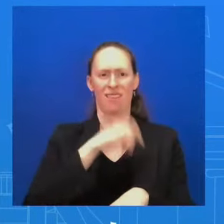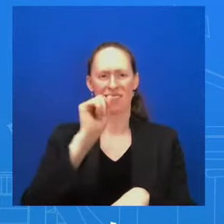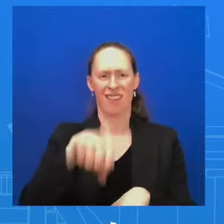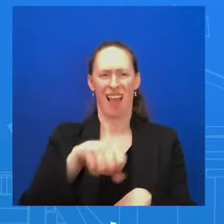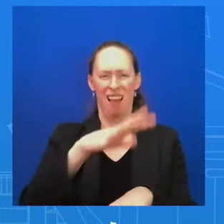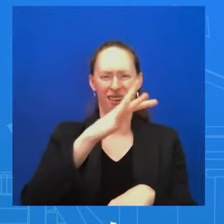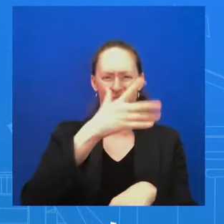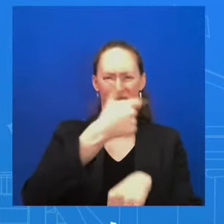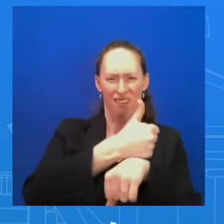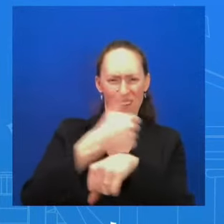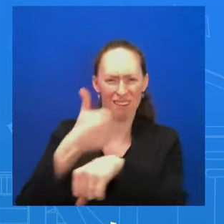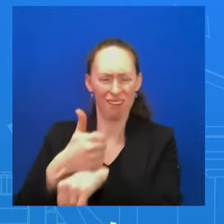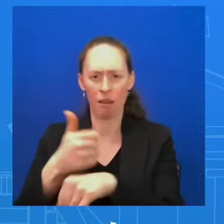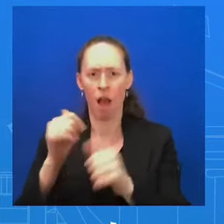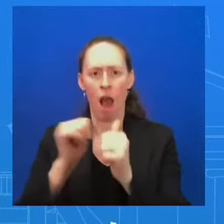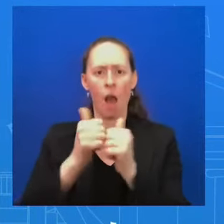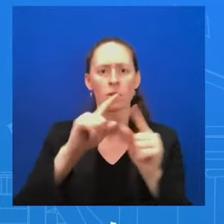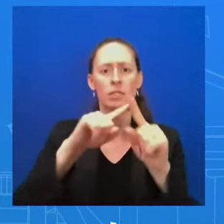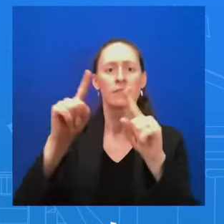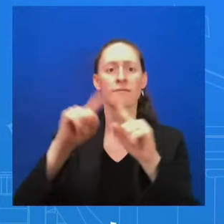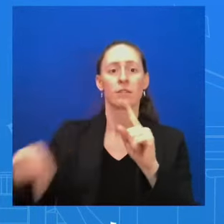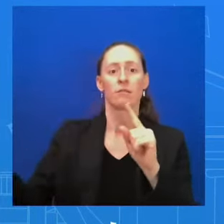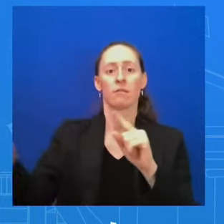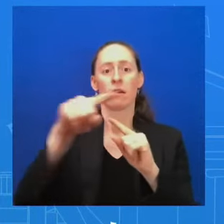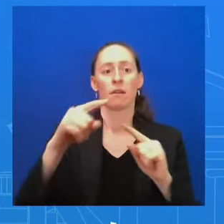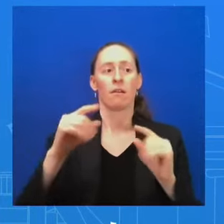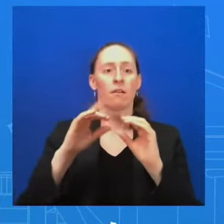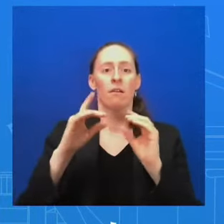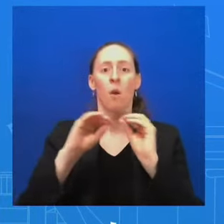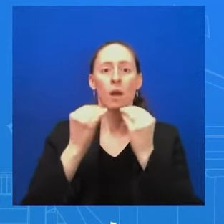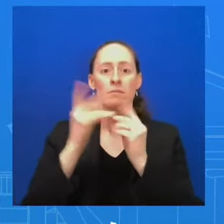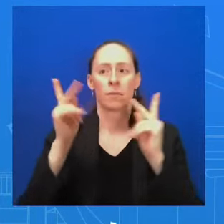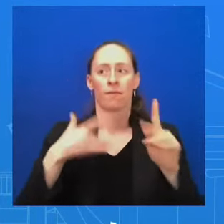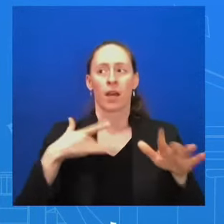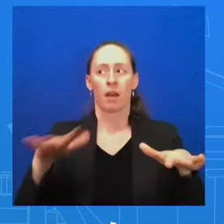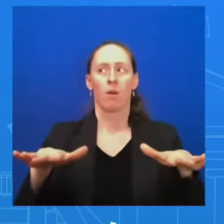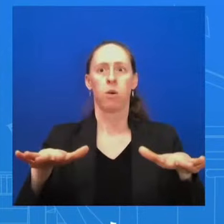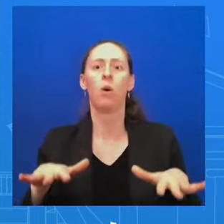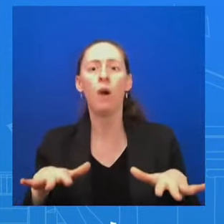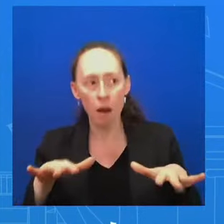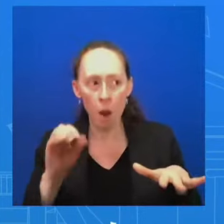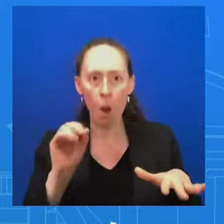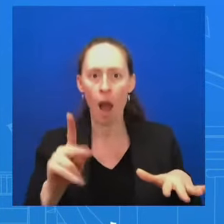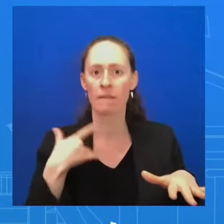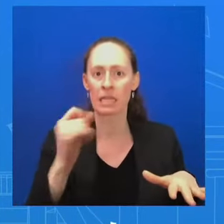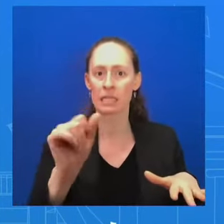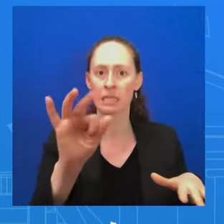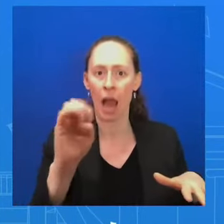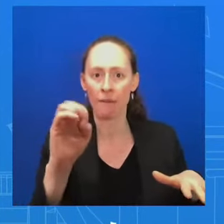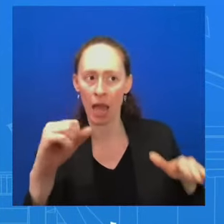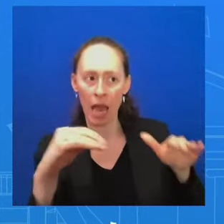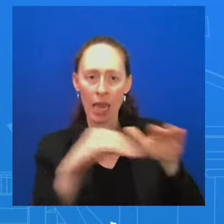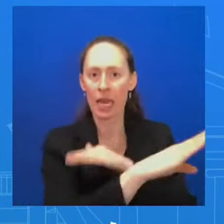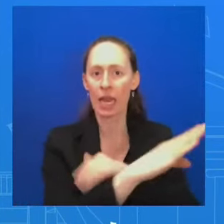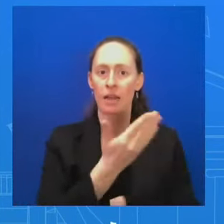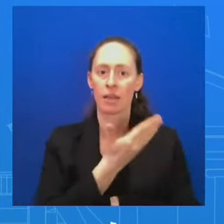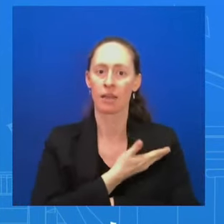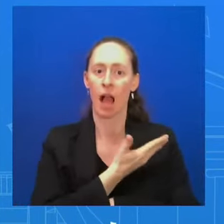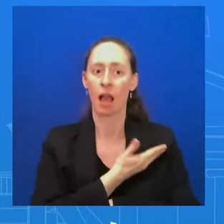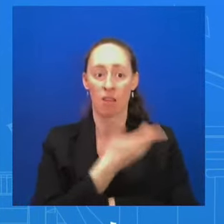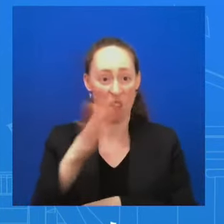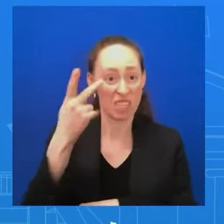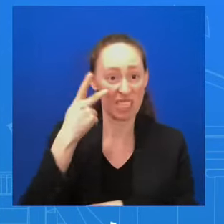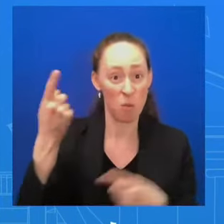about operating inside Gaza. Because we've already seen it as a result of the attack on the WCK